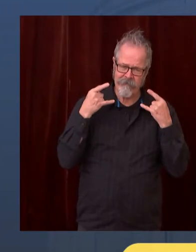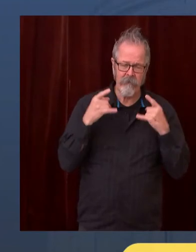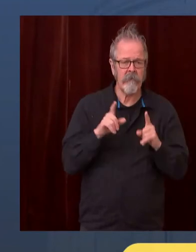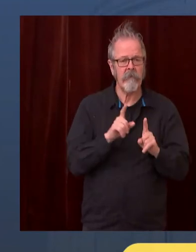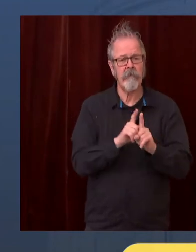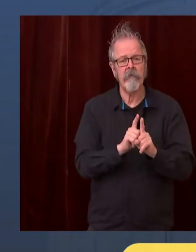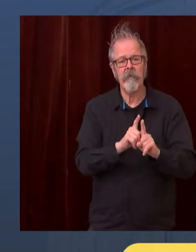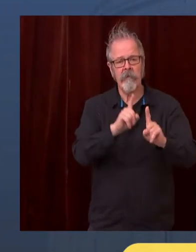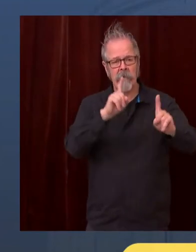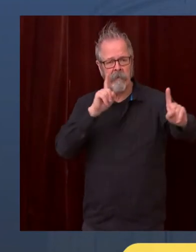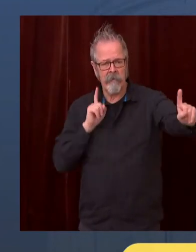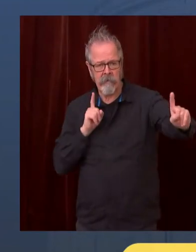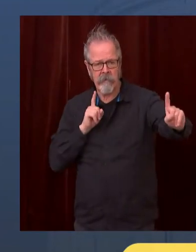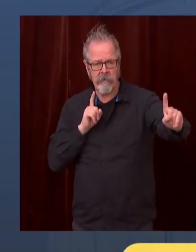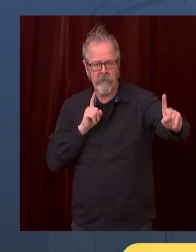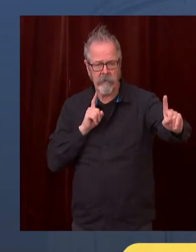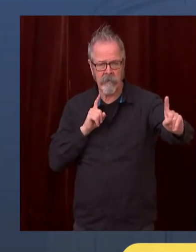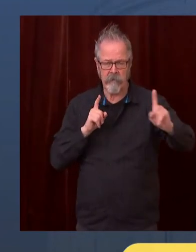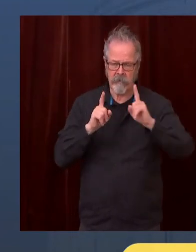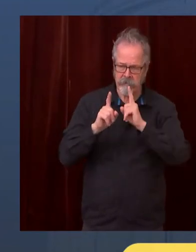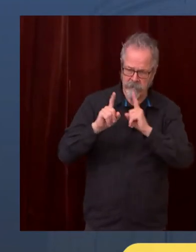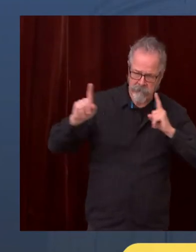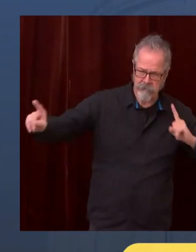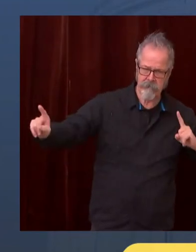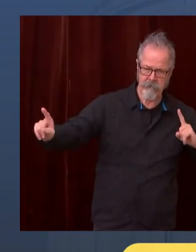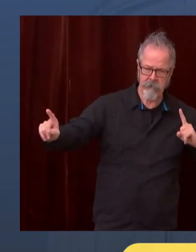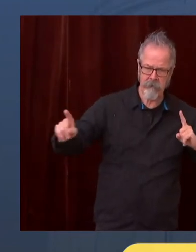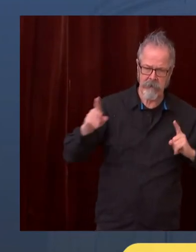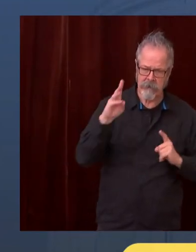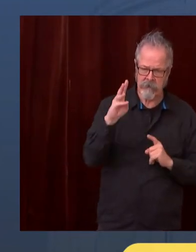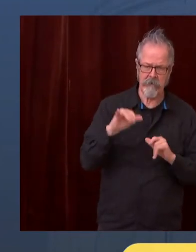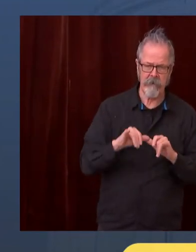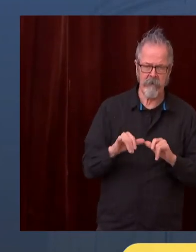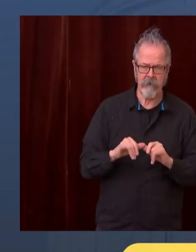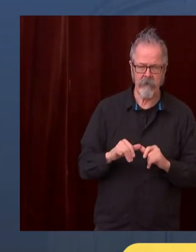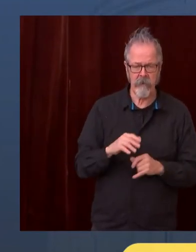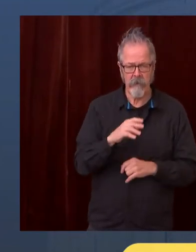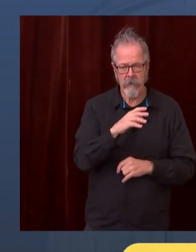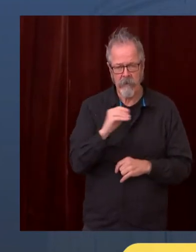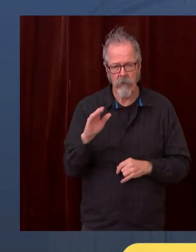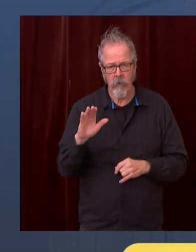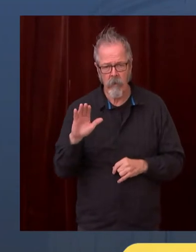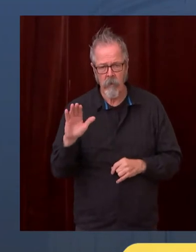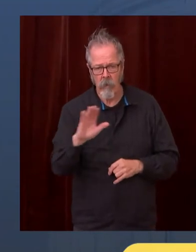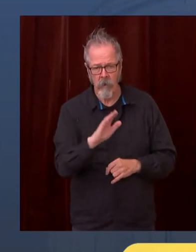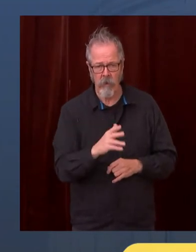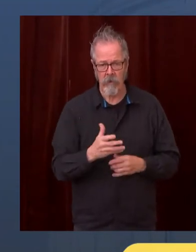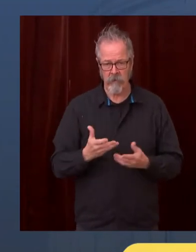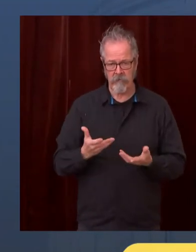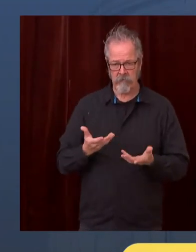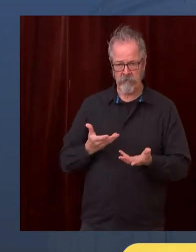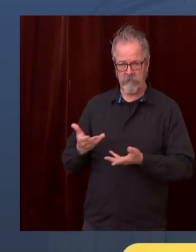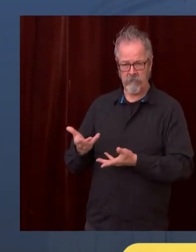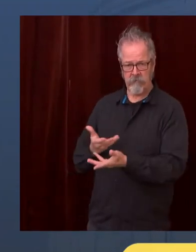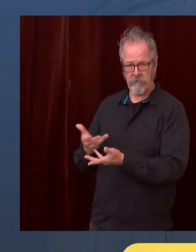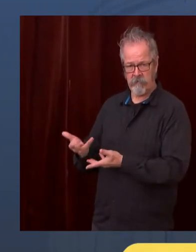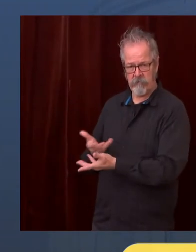and, you know, really keep, you know, all of your interactions with people outside of your household outside.